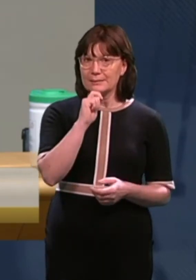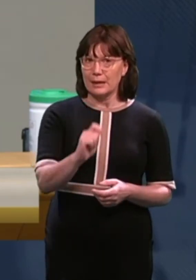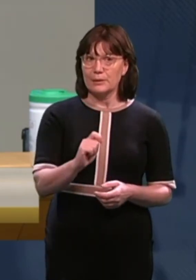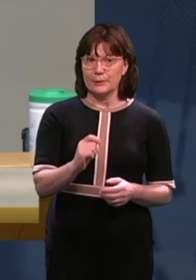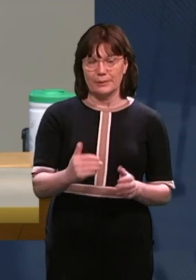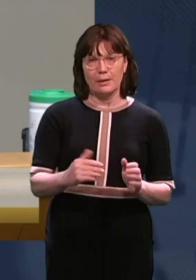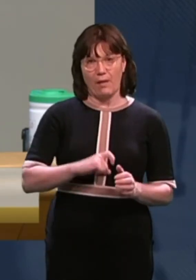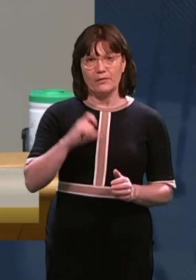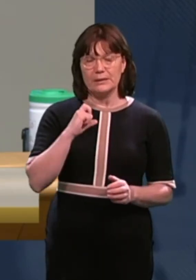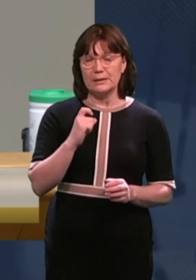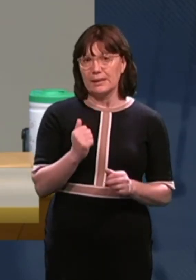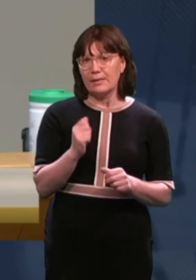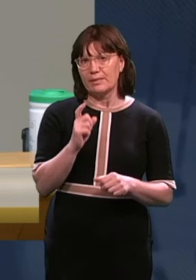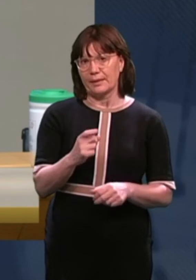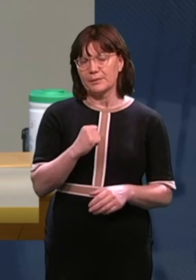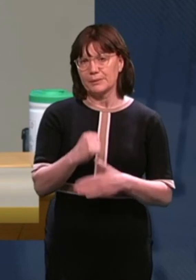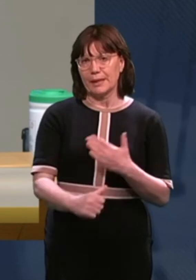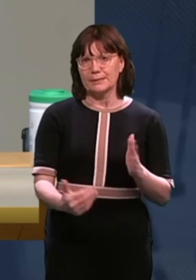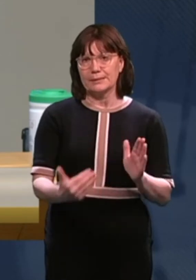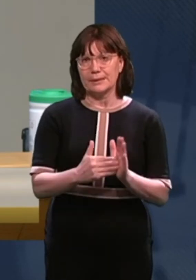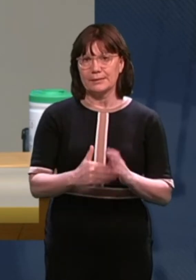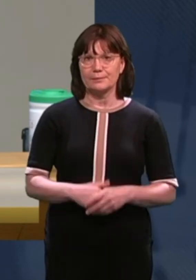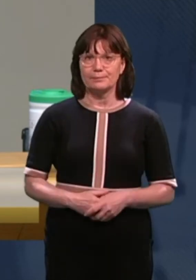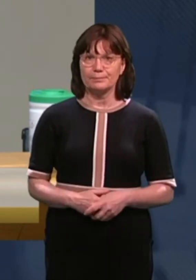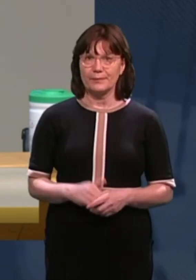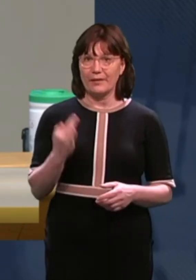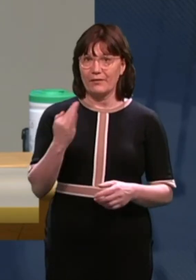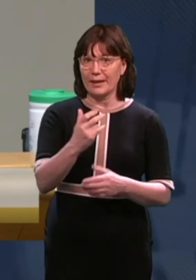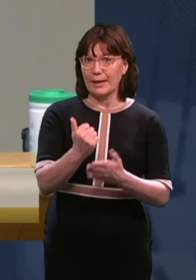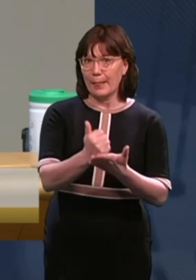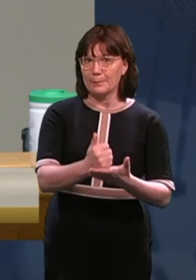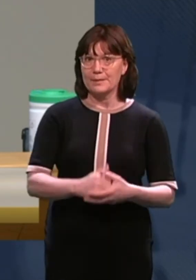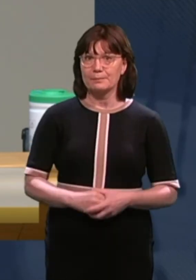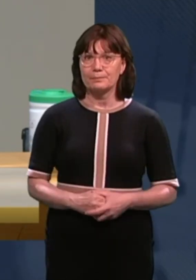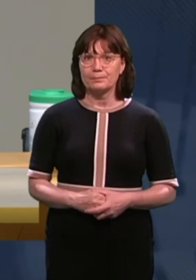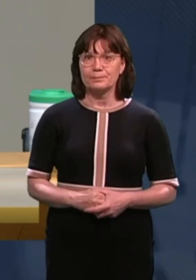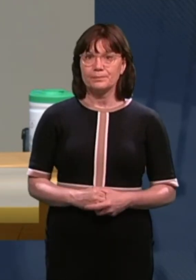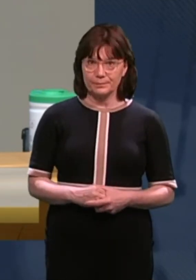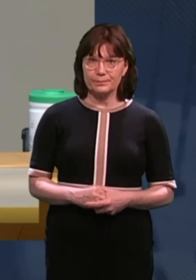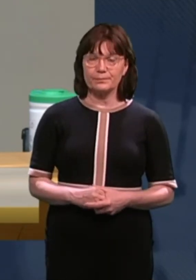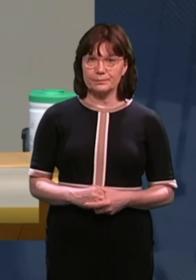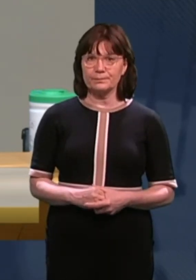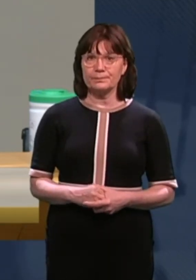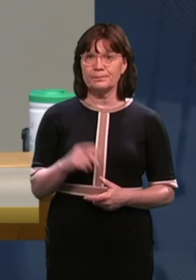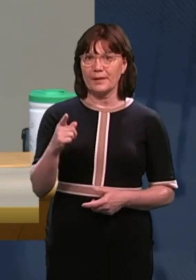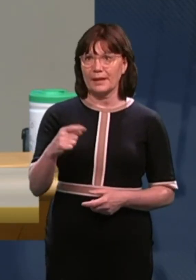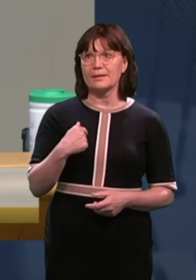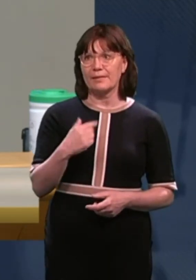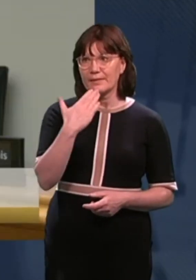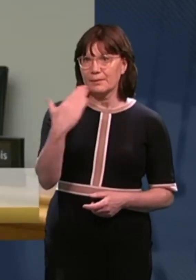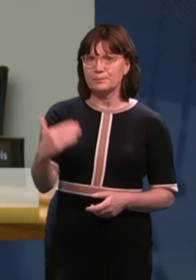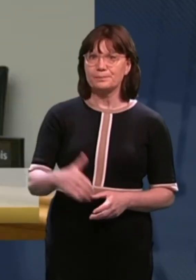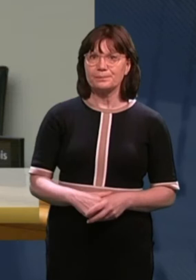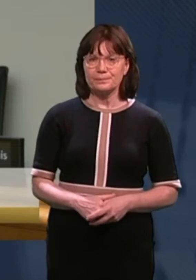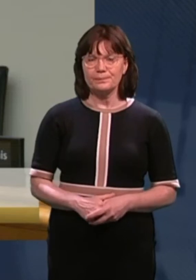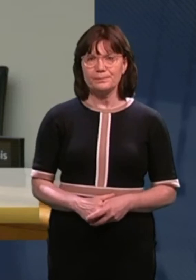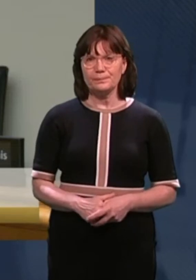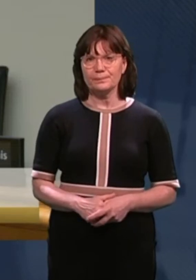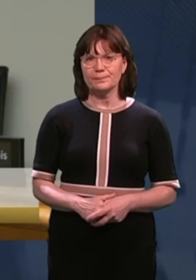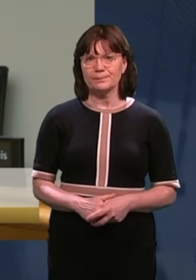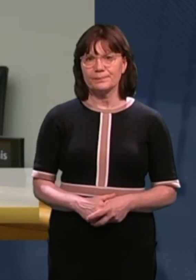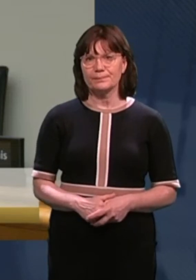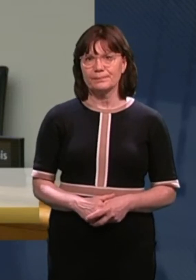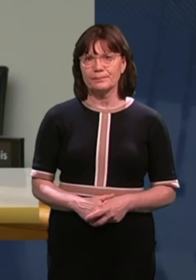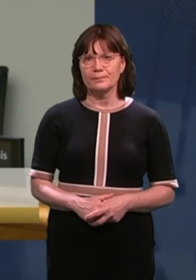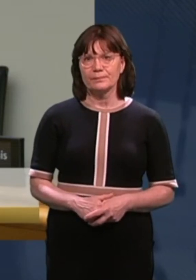of that today, Deputy, if that's of assistance to you. It is actually. It's good. That's very reassuring. Thank you. I suppose,